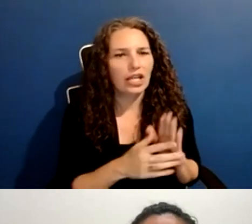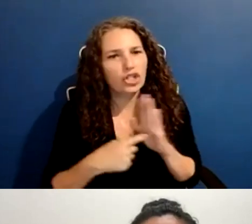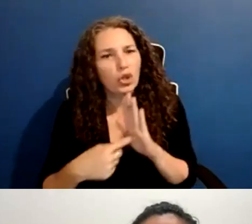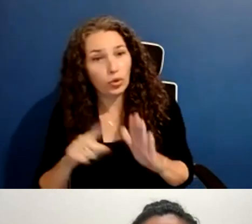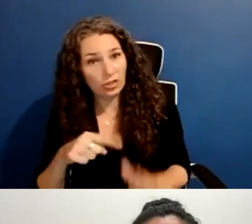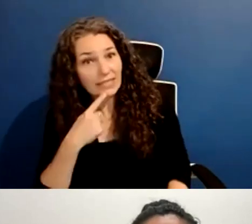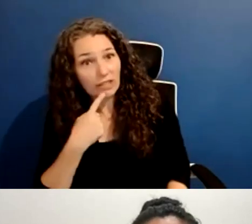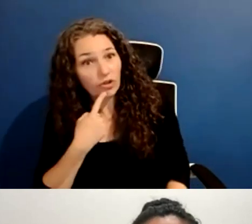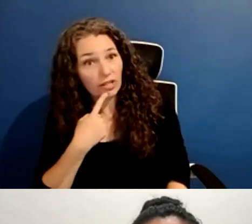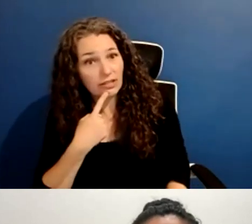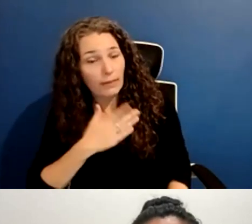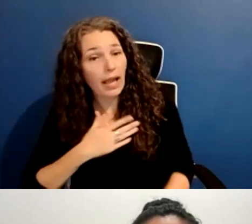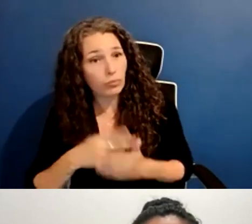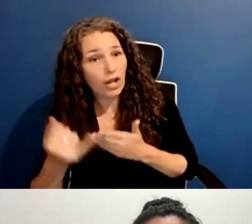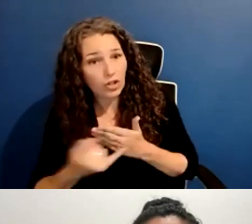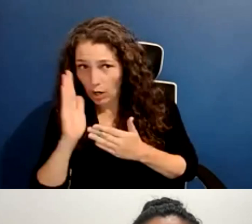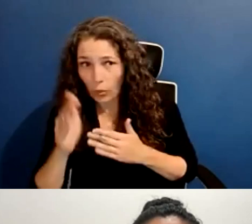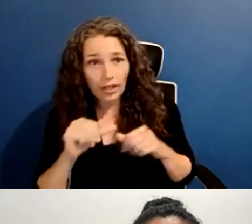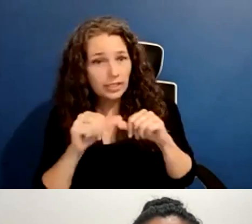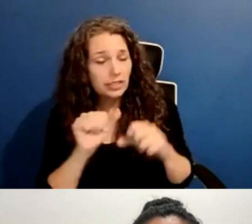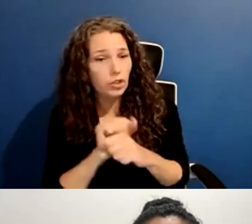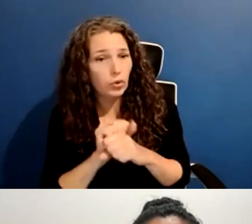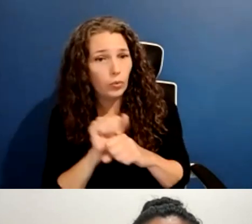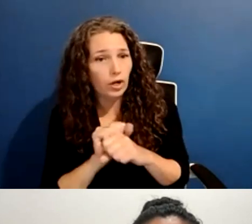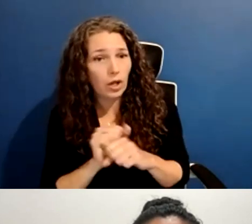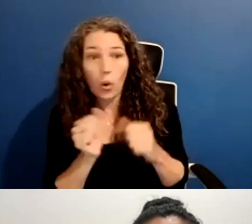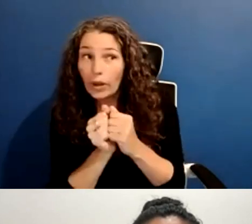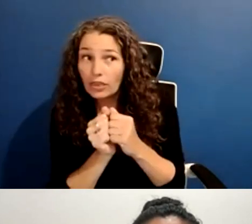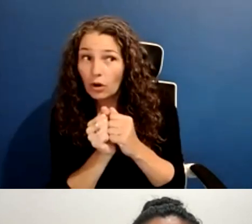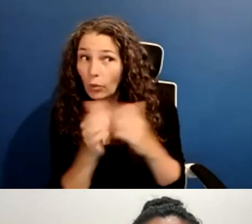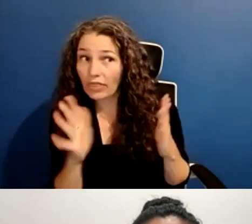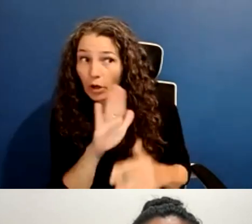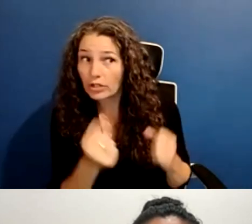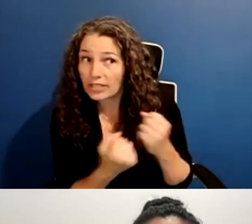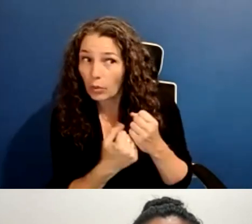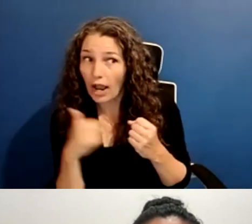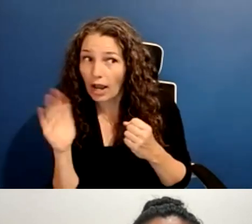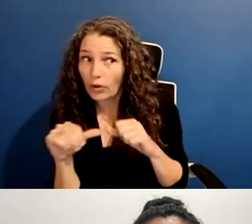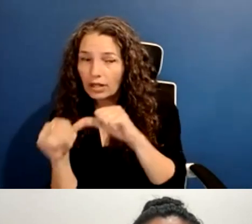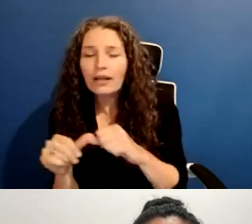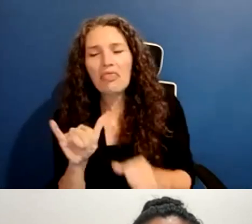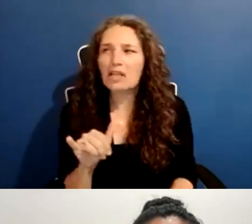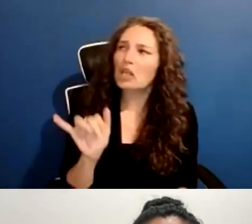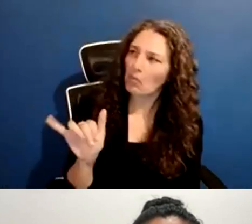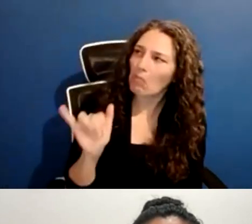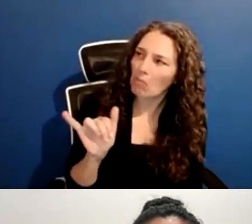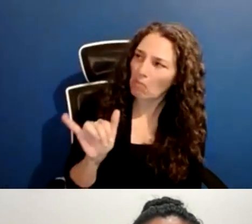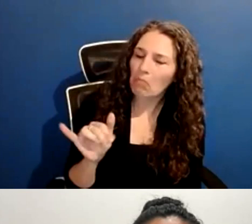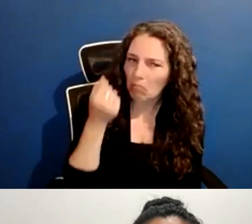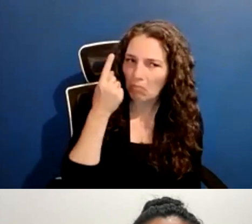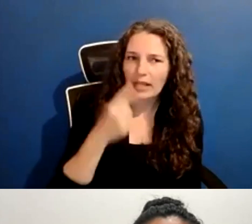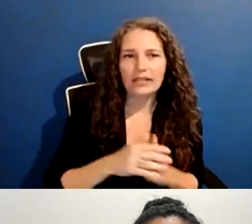For me, when I see what first-time filmmakers do get financial support, investors,